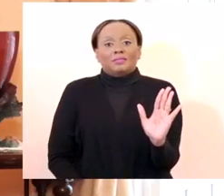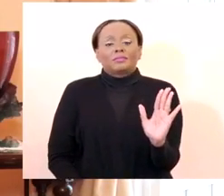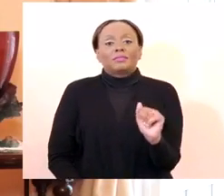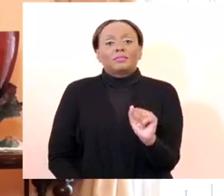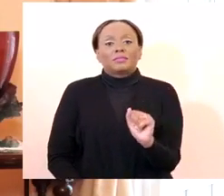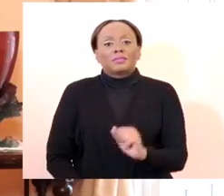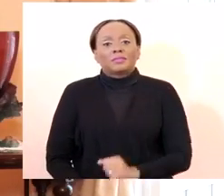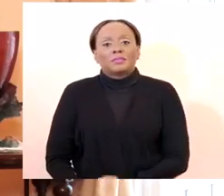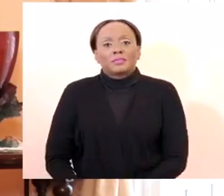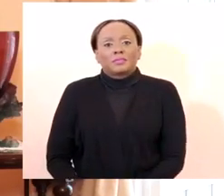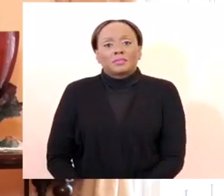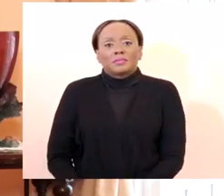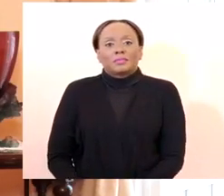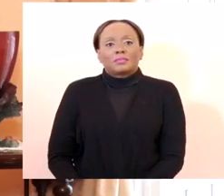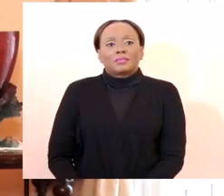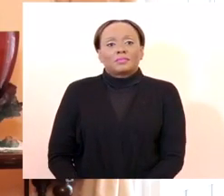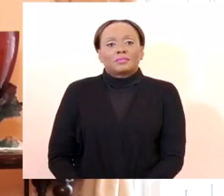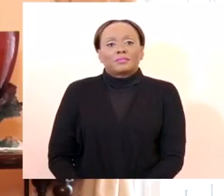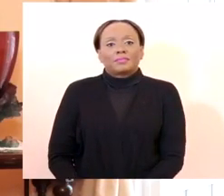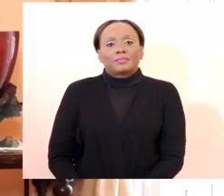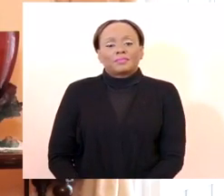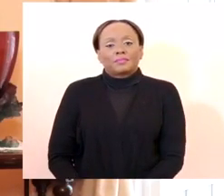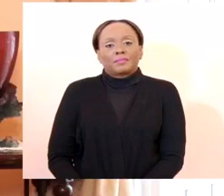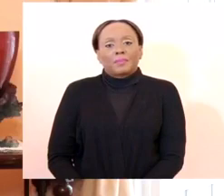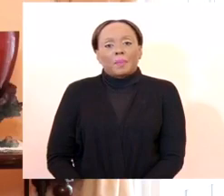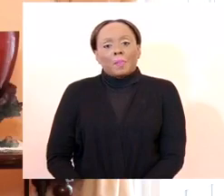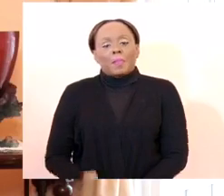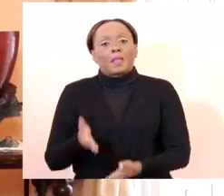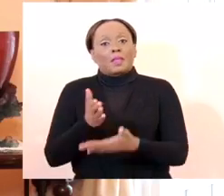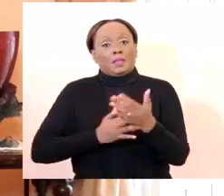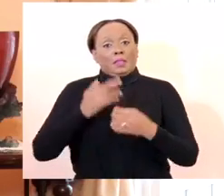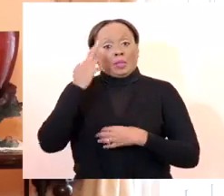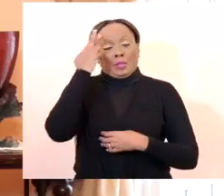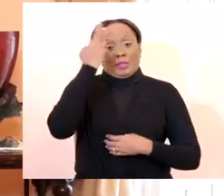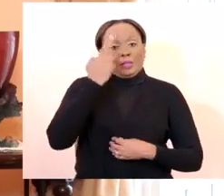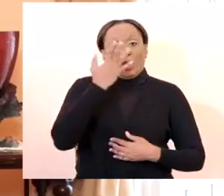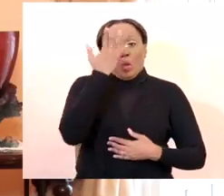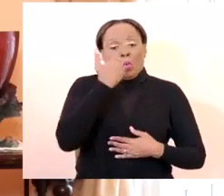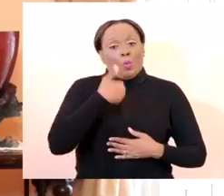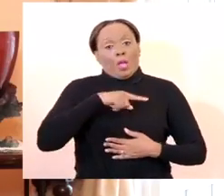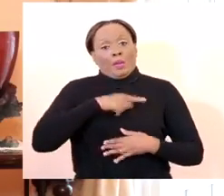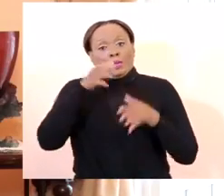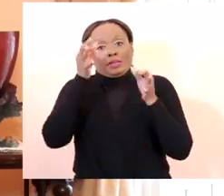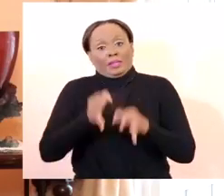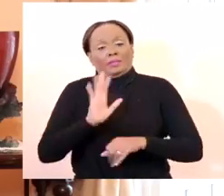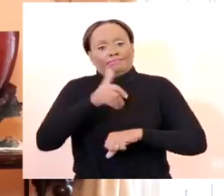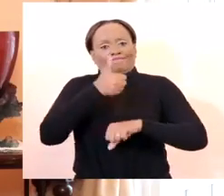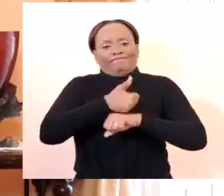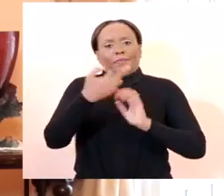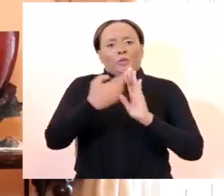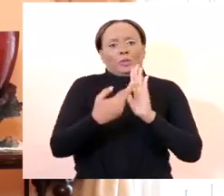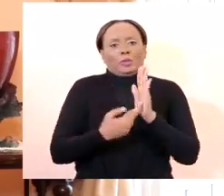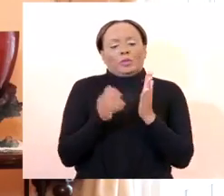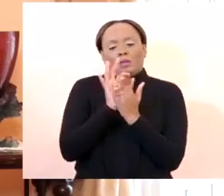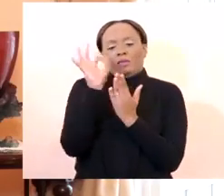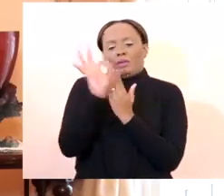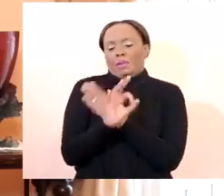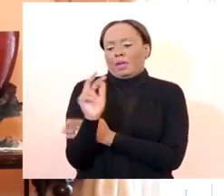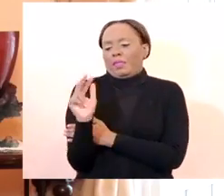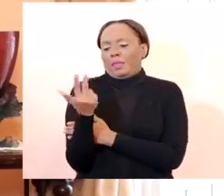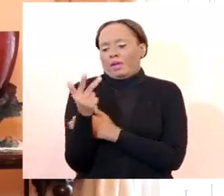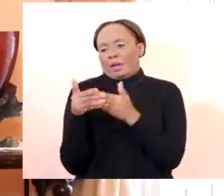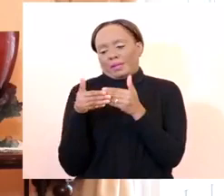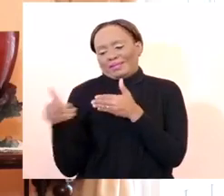well, there are certain reasons why we chose to implement these particular measures from the 3rd of